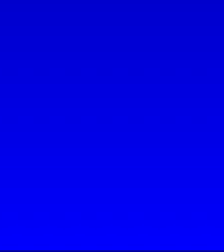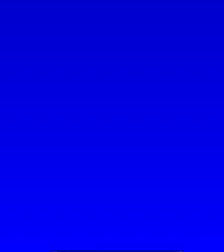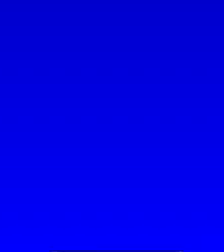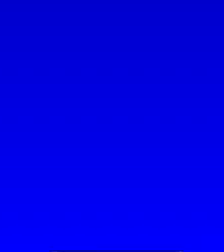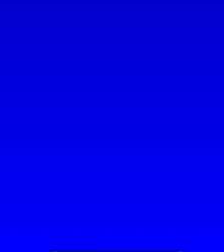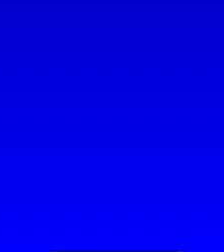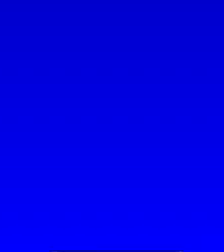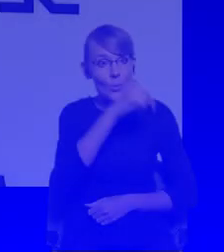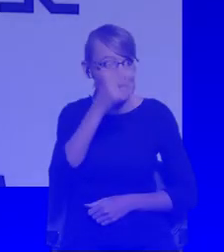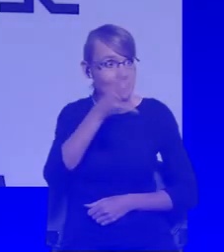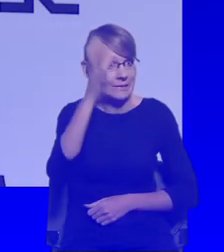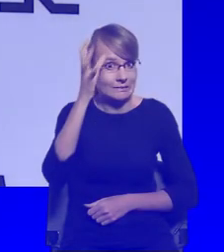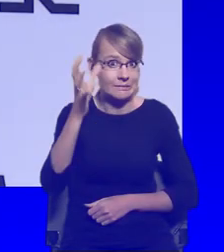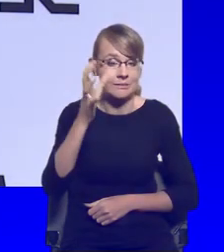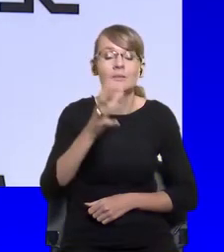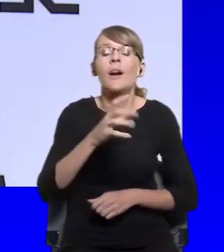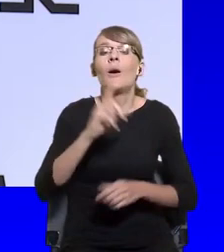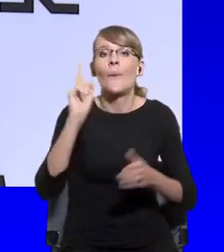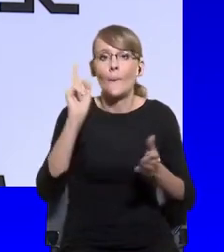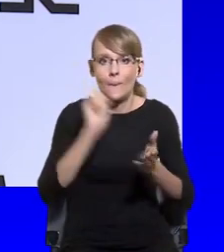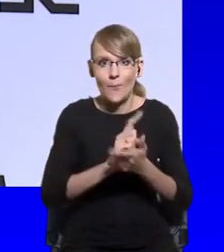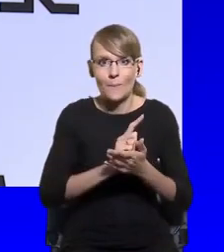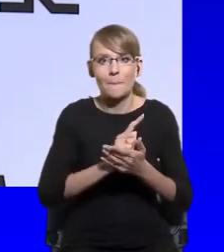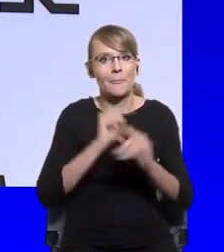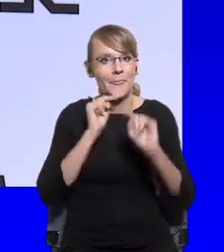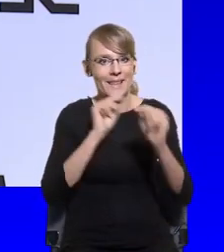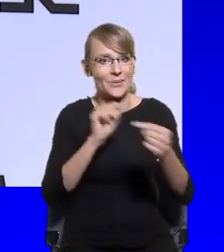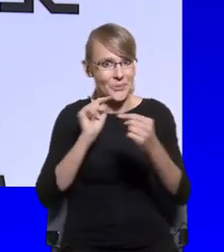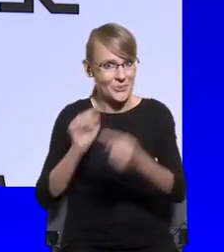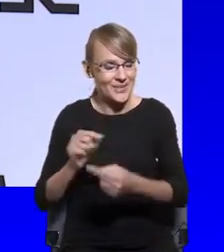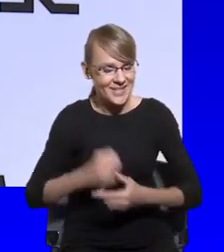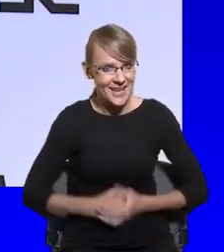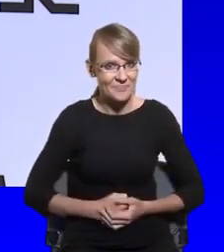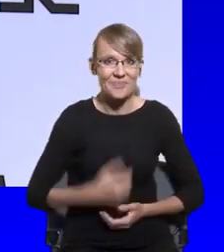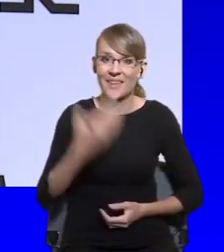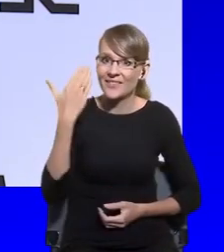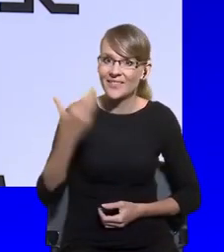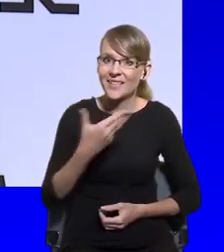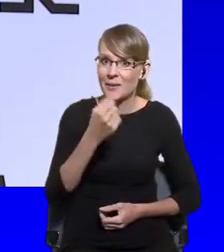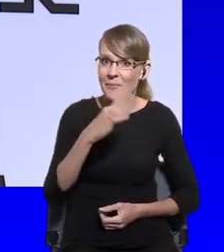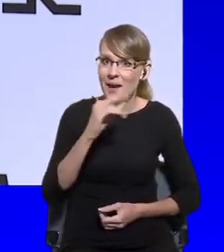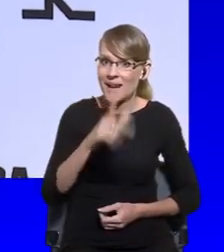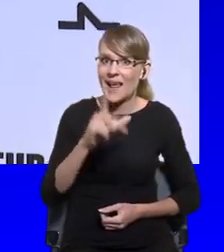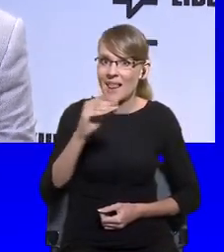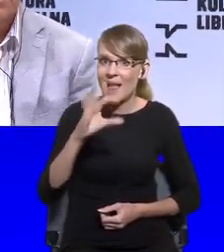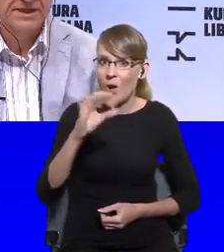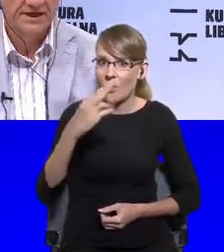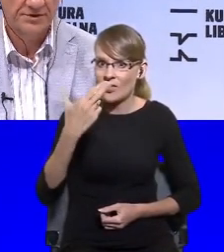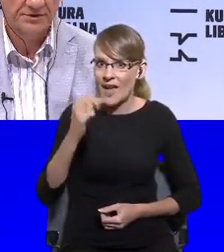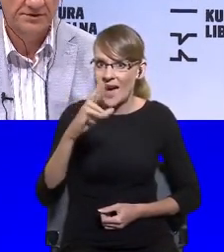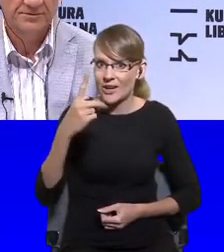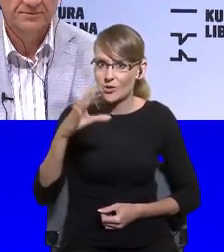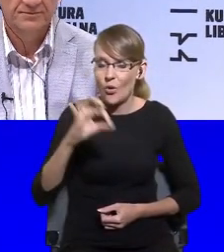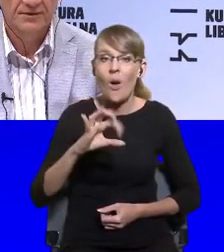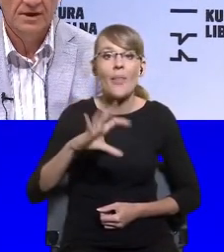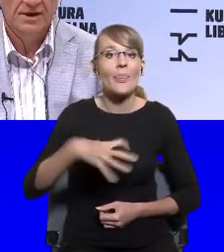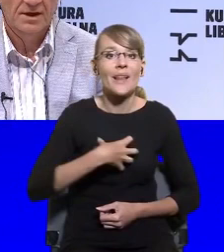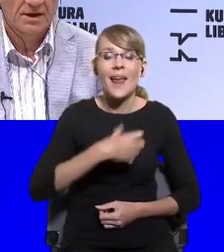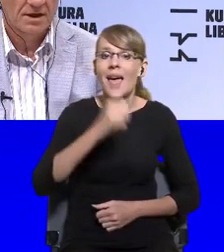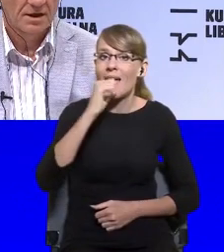And our guests are Mark Leonard, who is the head of European Council of Foreign Relations.